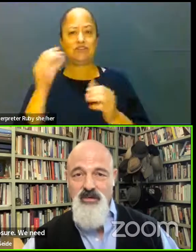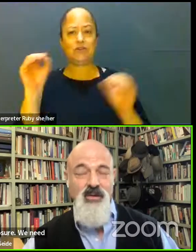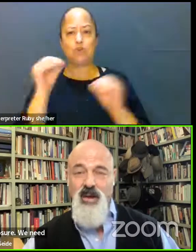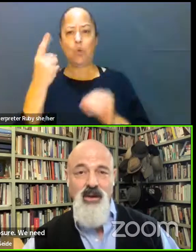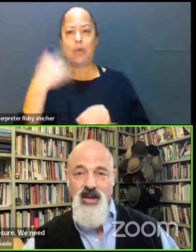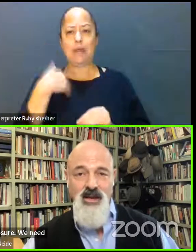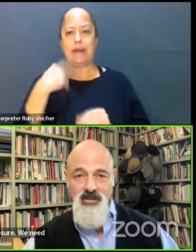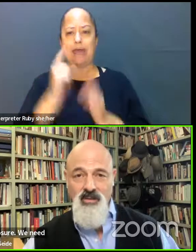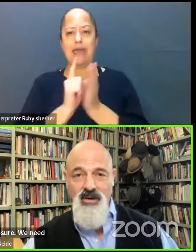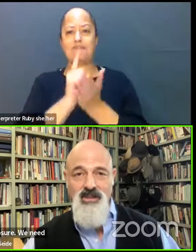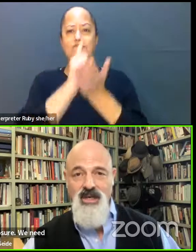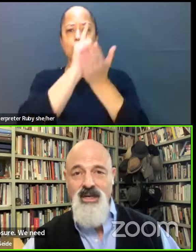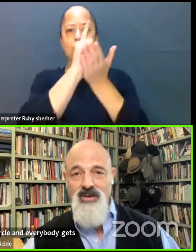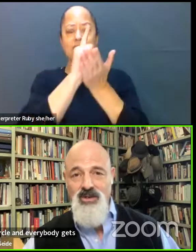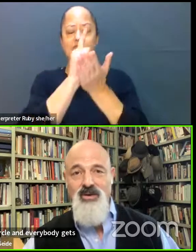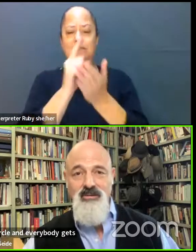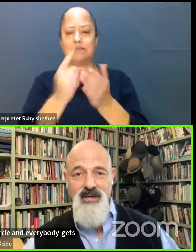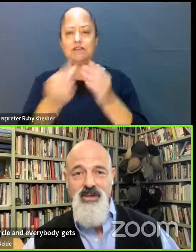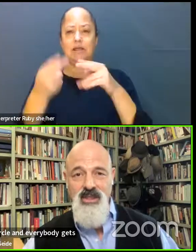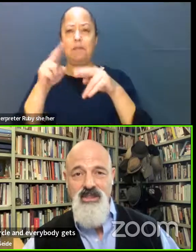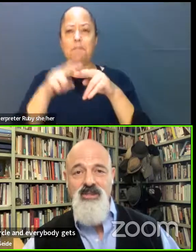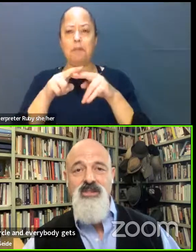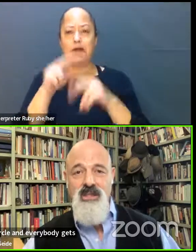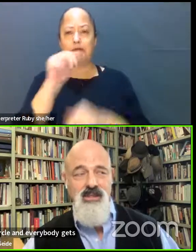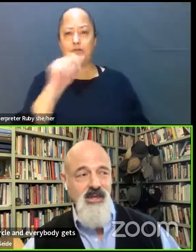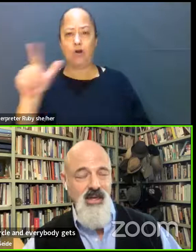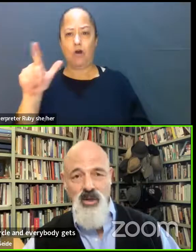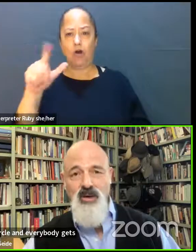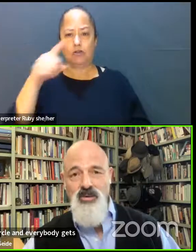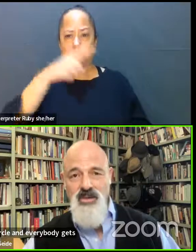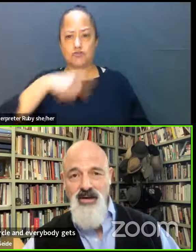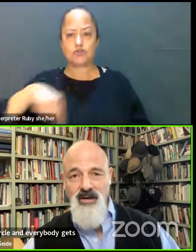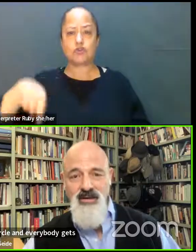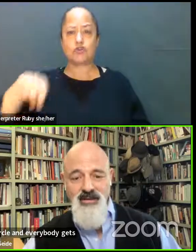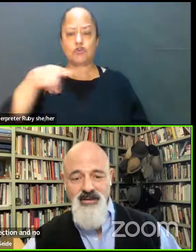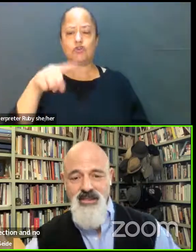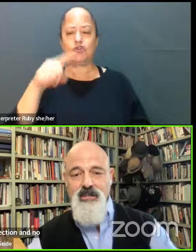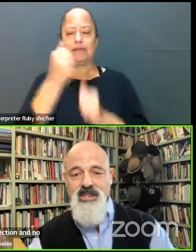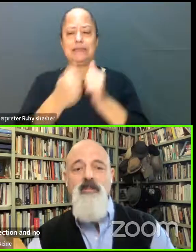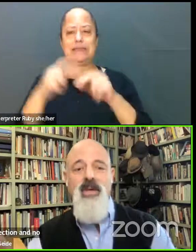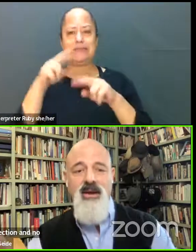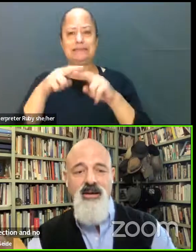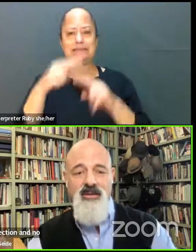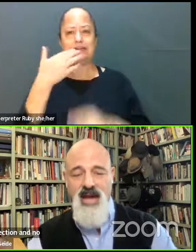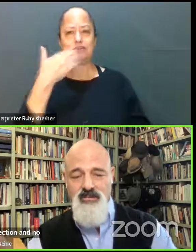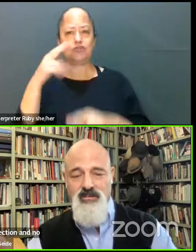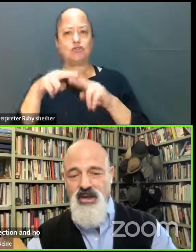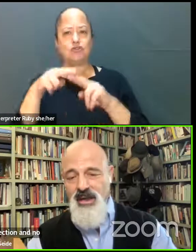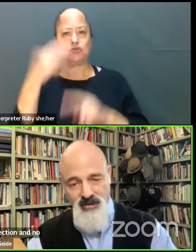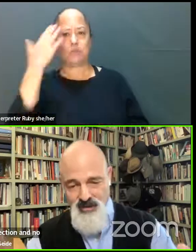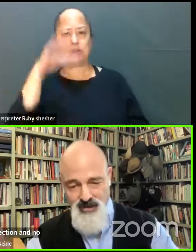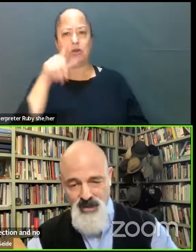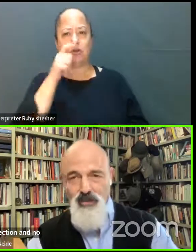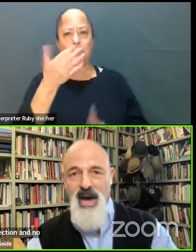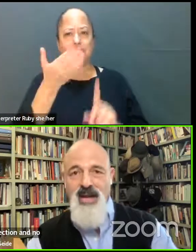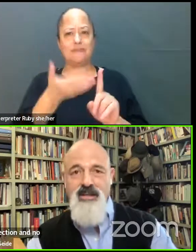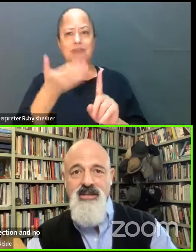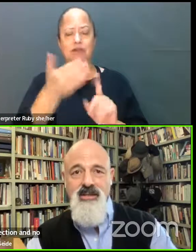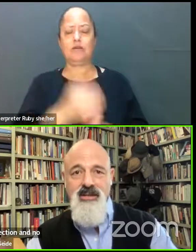of privilege above anyone else when we're all sitting in a circle. Every seat is a good seat and we know who's there. There needs to be something that really